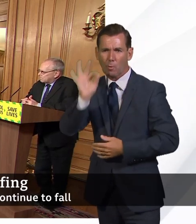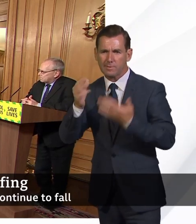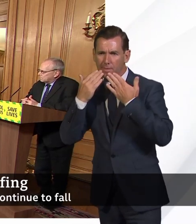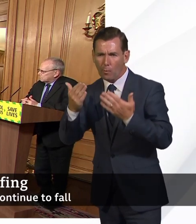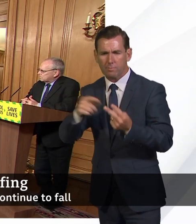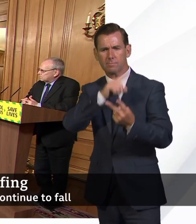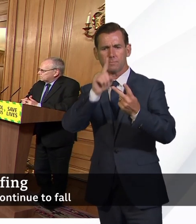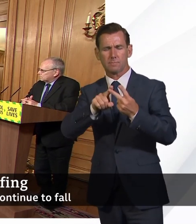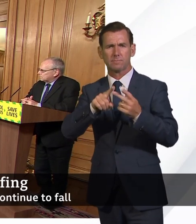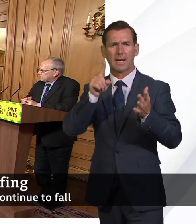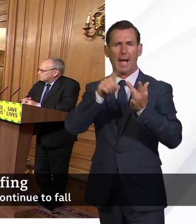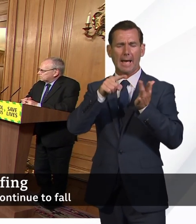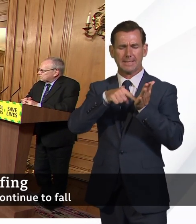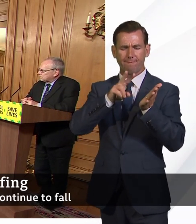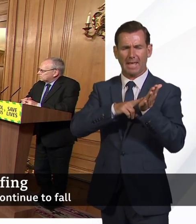Tom Clarke at ITV.